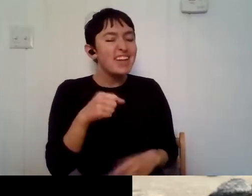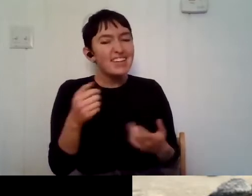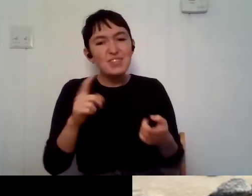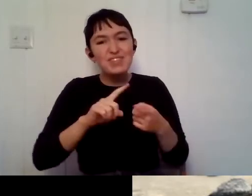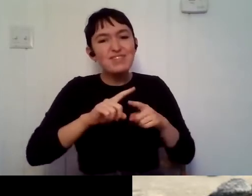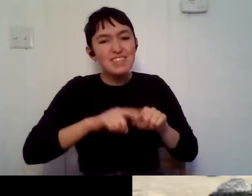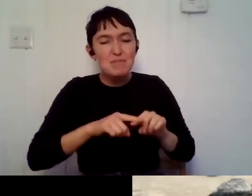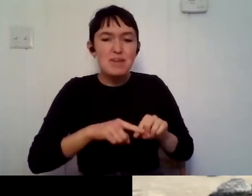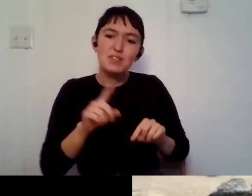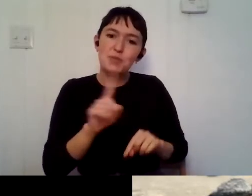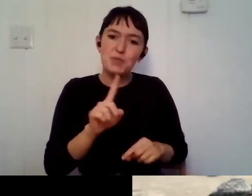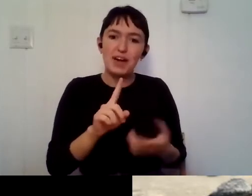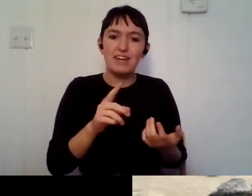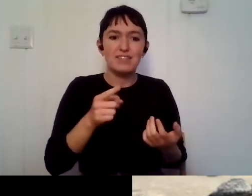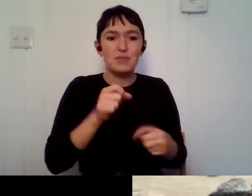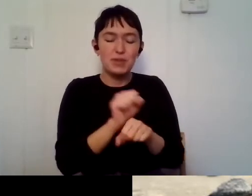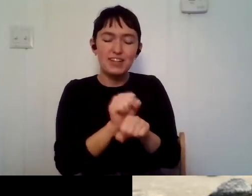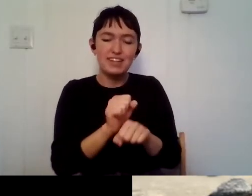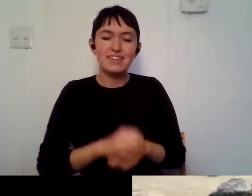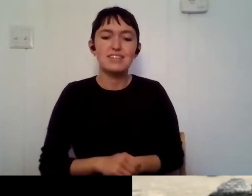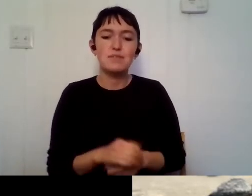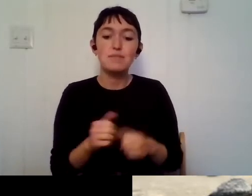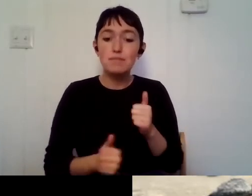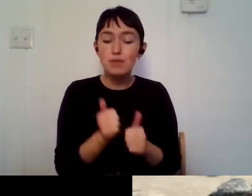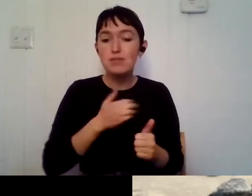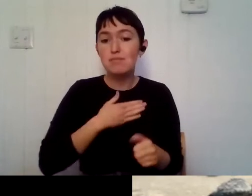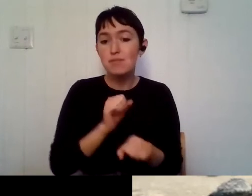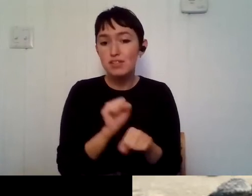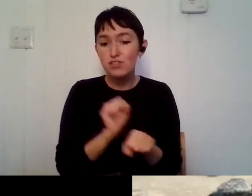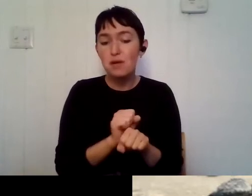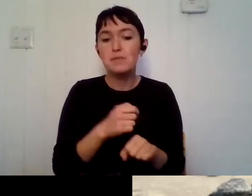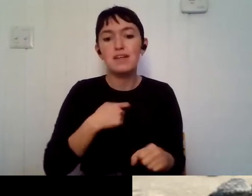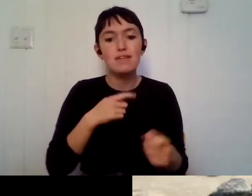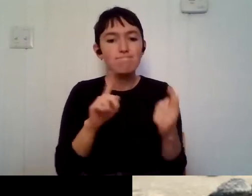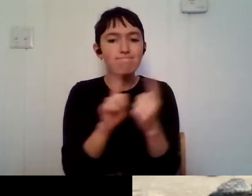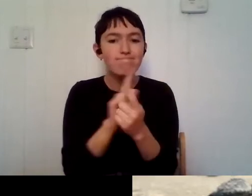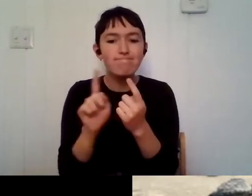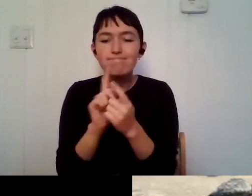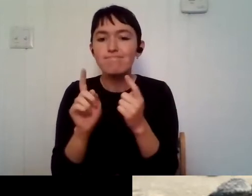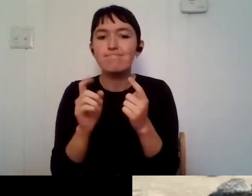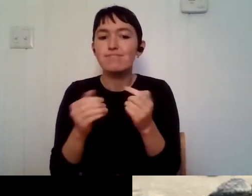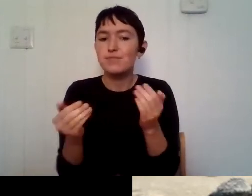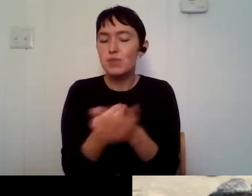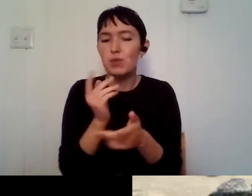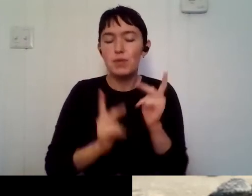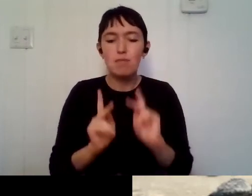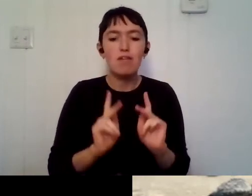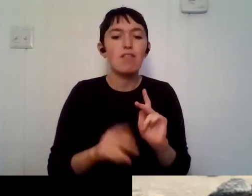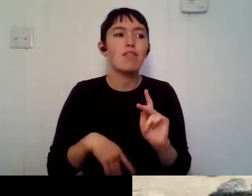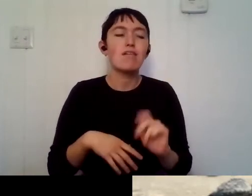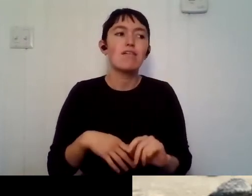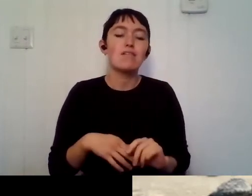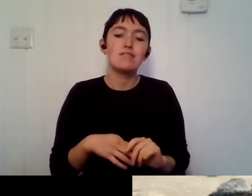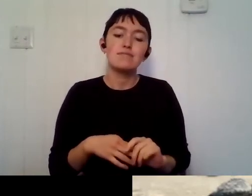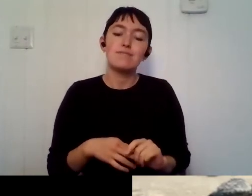at. Um, so most of my jobs, um, I do meet a lot of new people, um, many times because it's, I'm